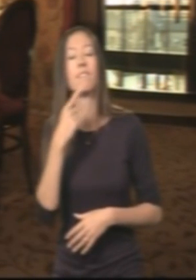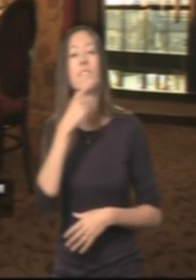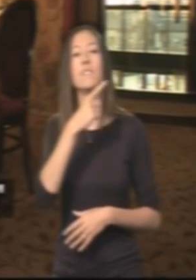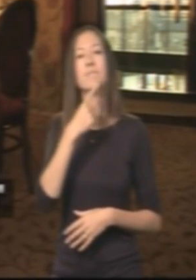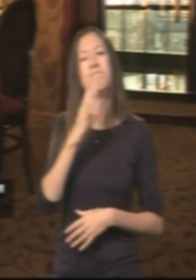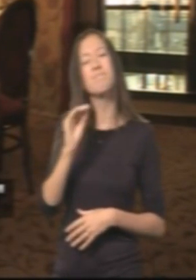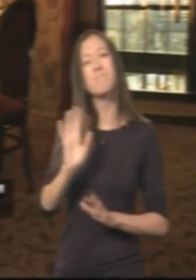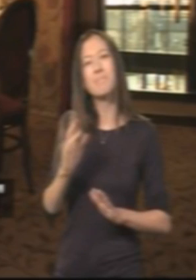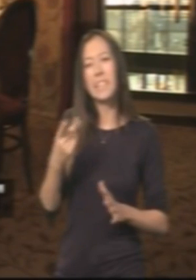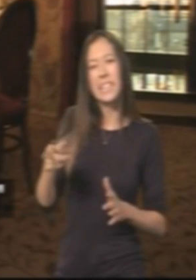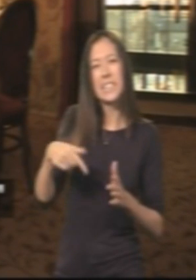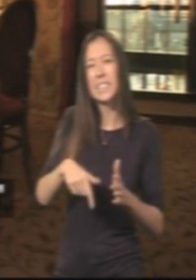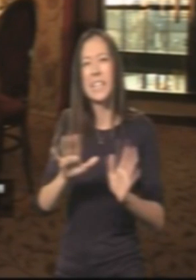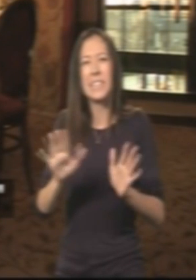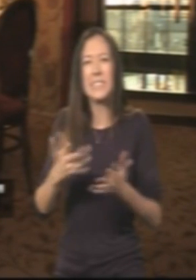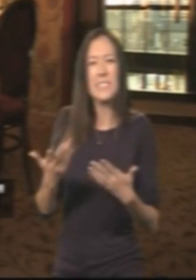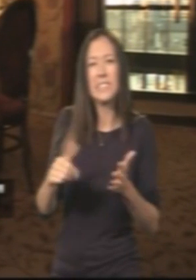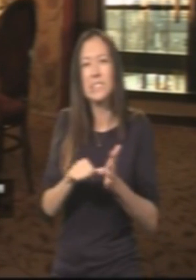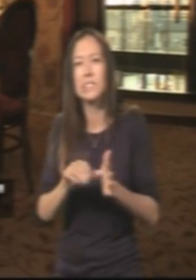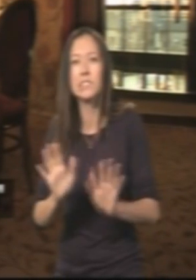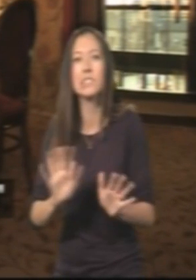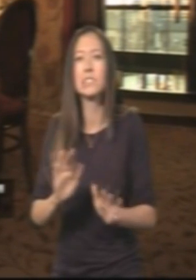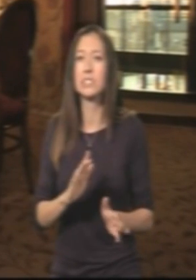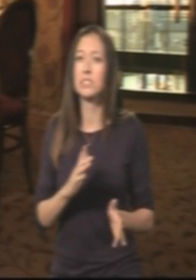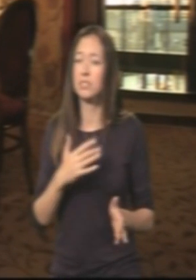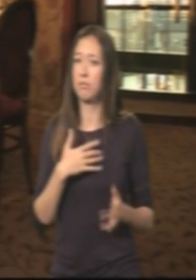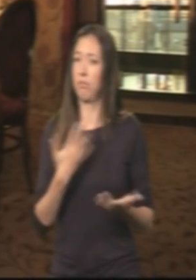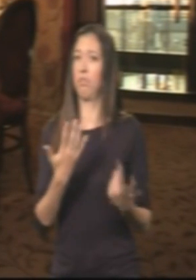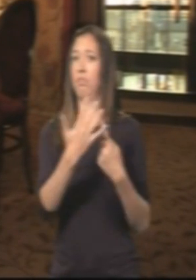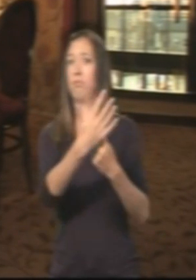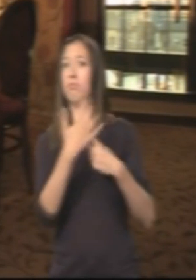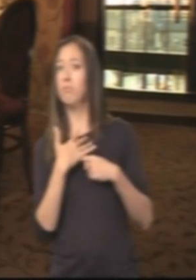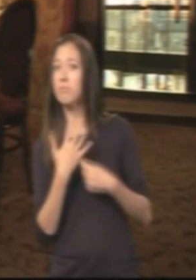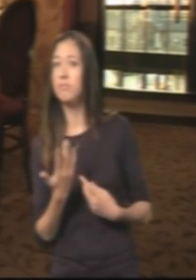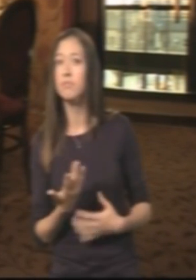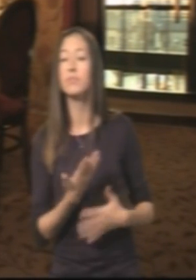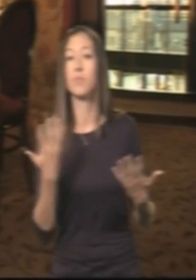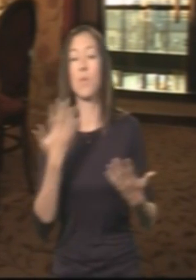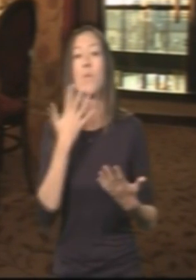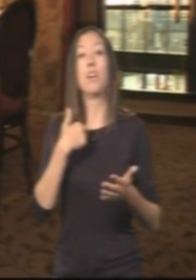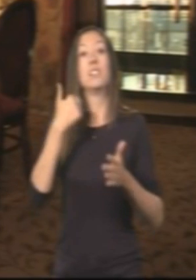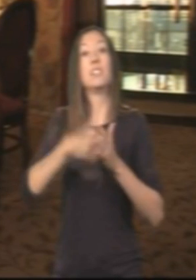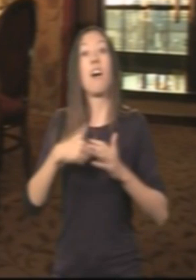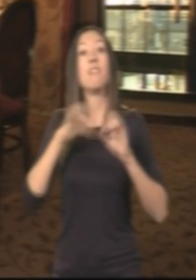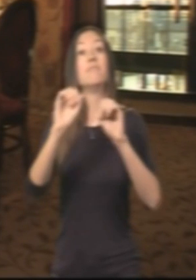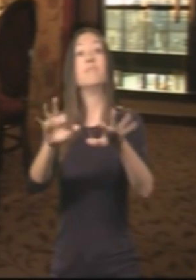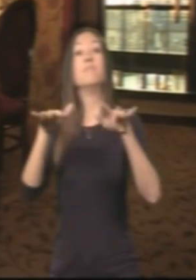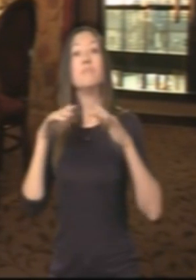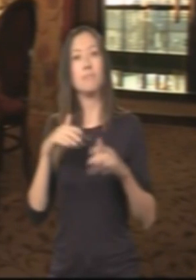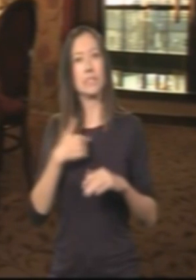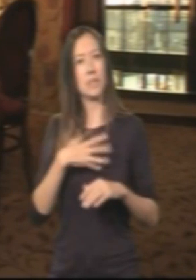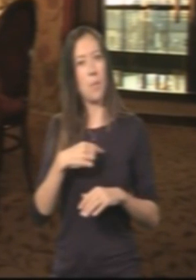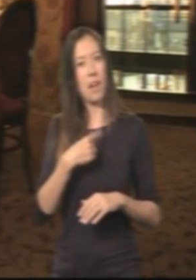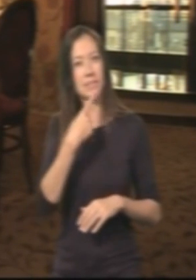them know I'm deaf, you know, it's just no working out and things like that. And I felt really discriminated against in some ways. So when